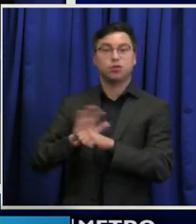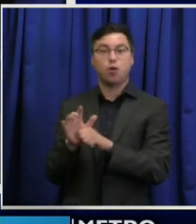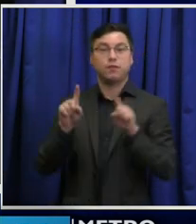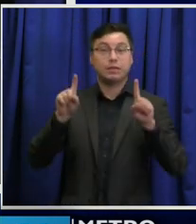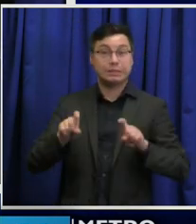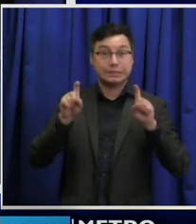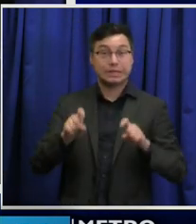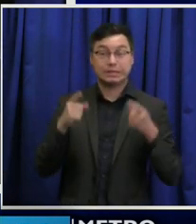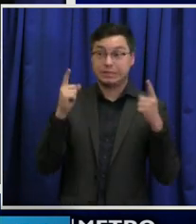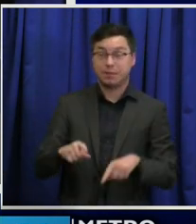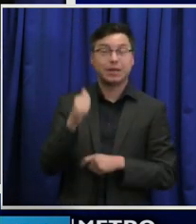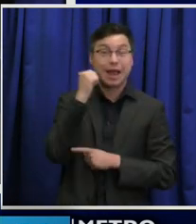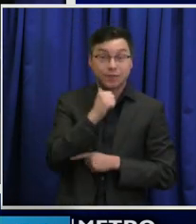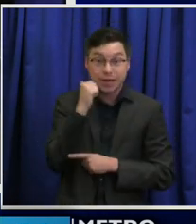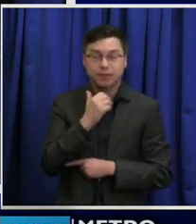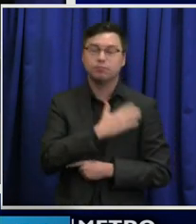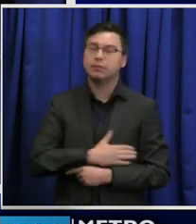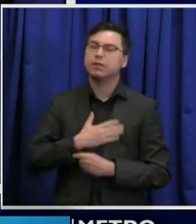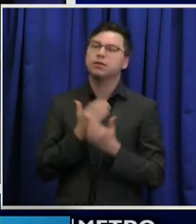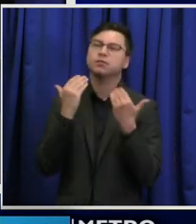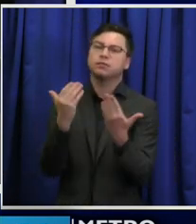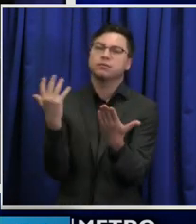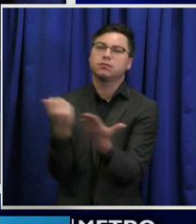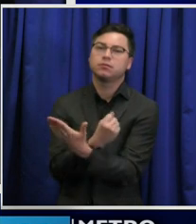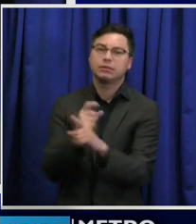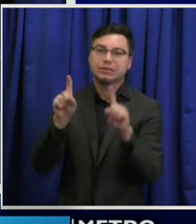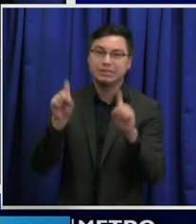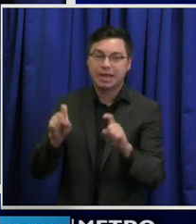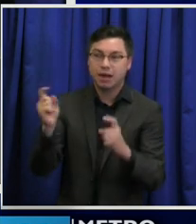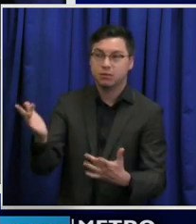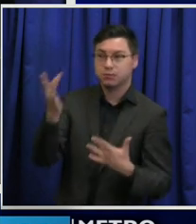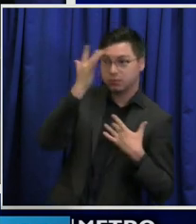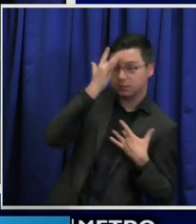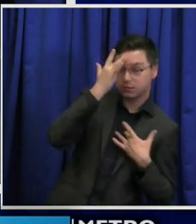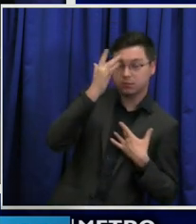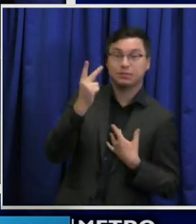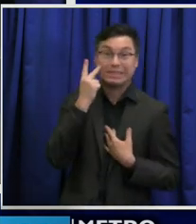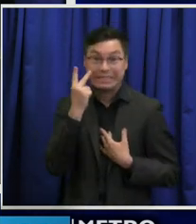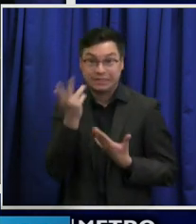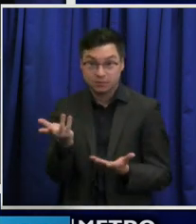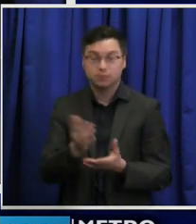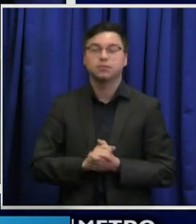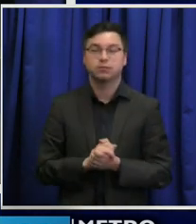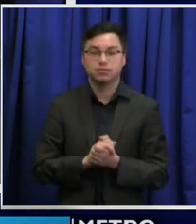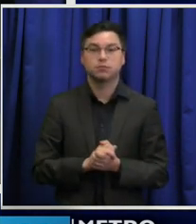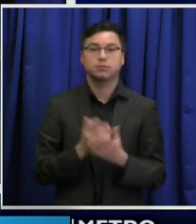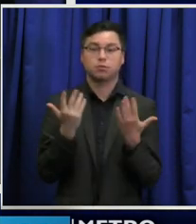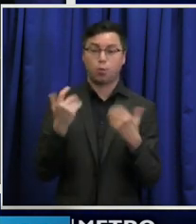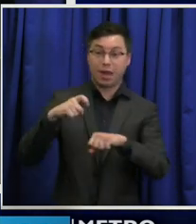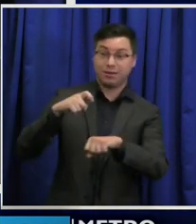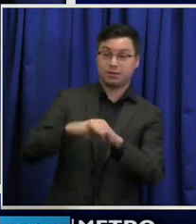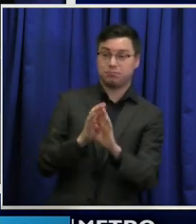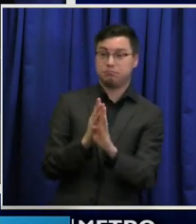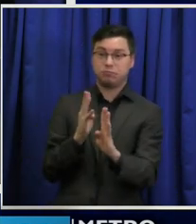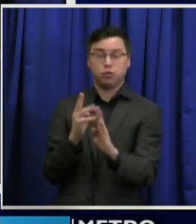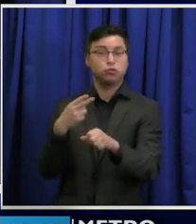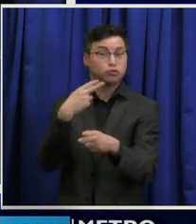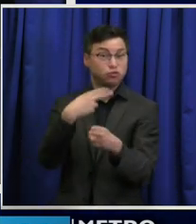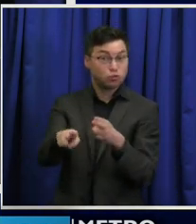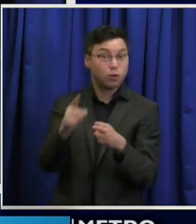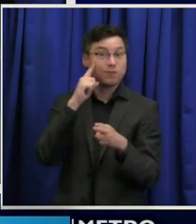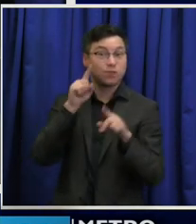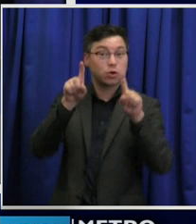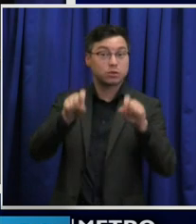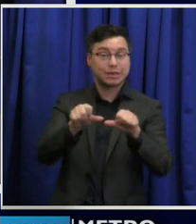Please go get tested. If you've been exposed or have symptoms, wait times are short at Metro's assessment sites,